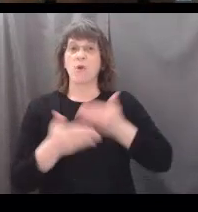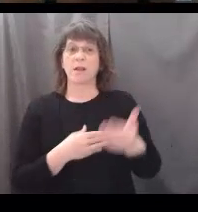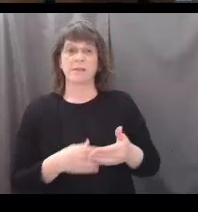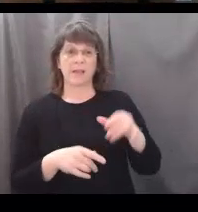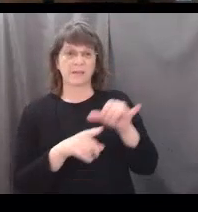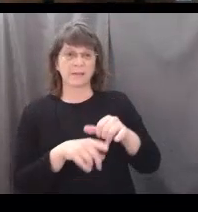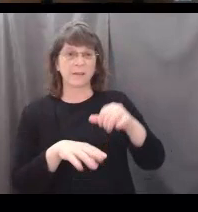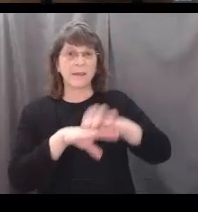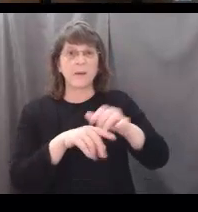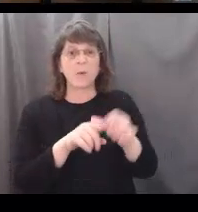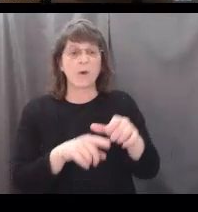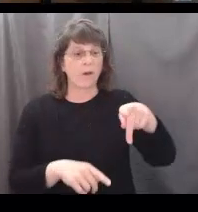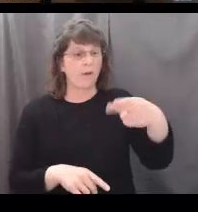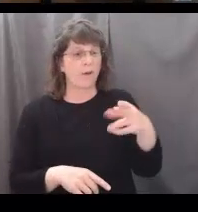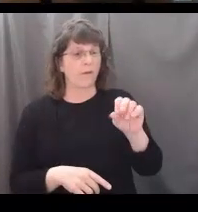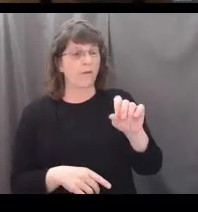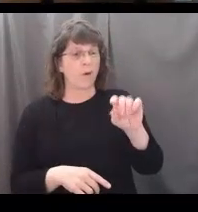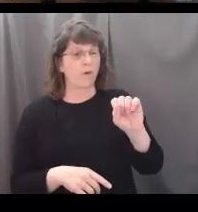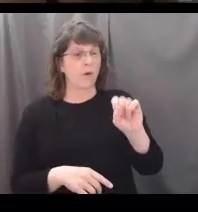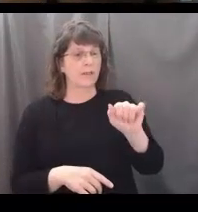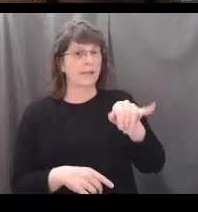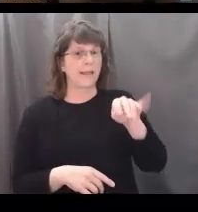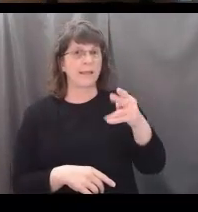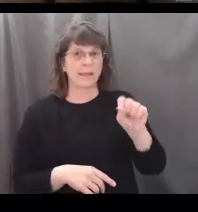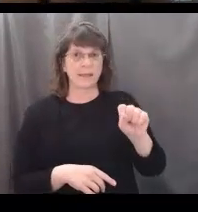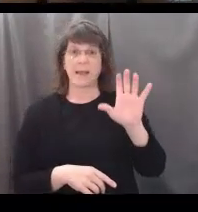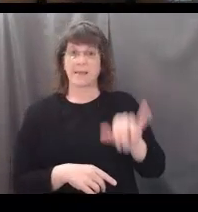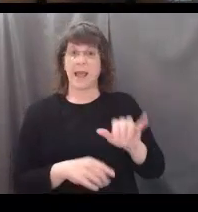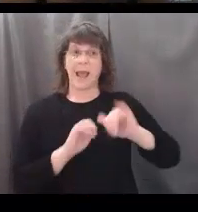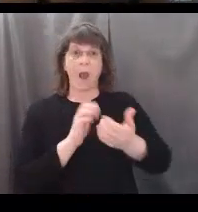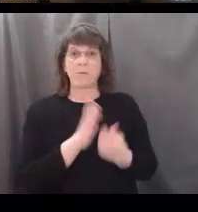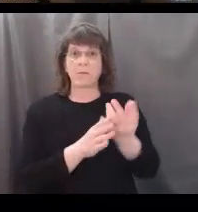photosynthesis and how plants use solar energy to create food.